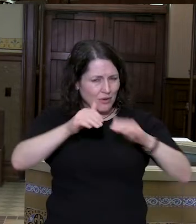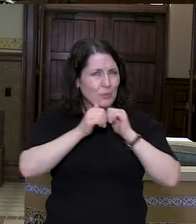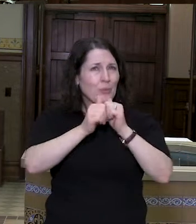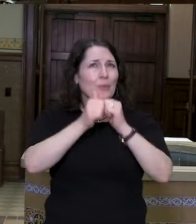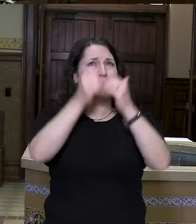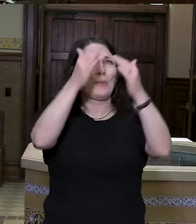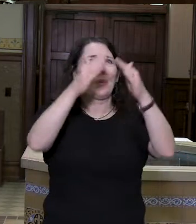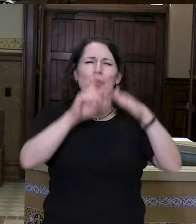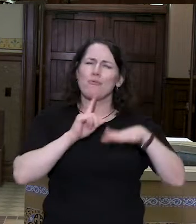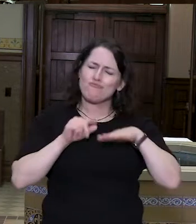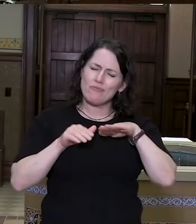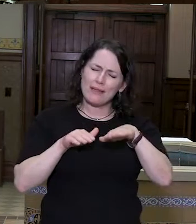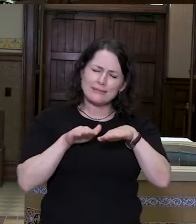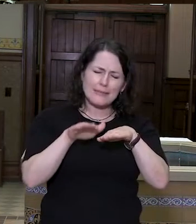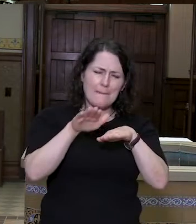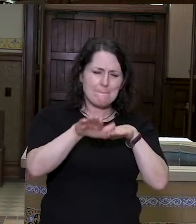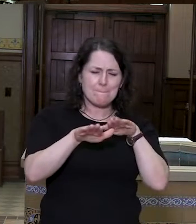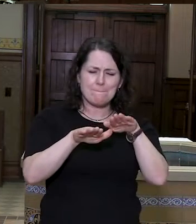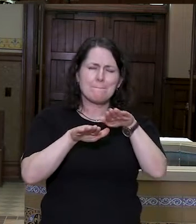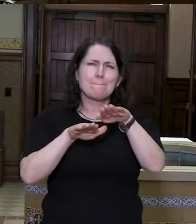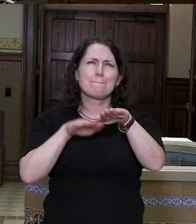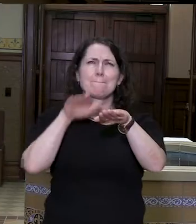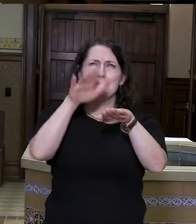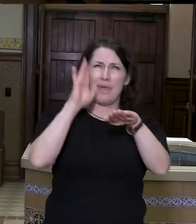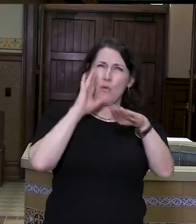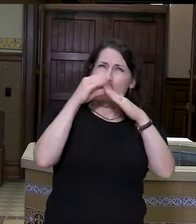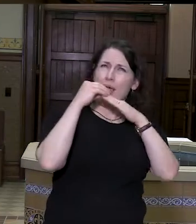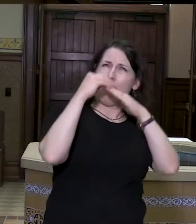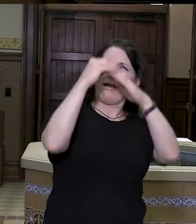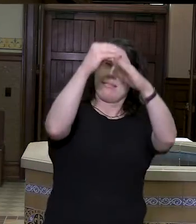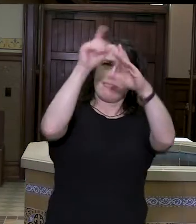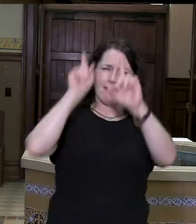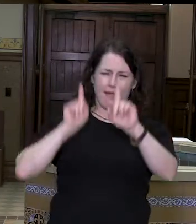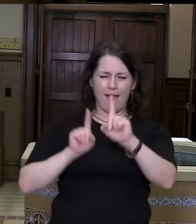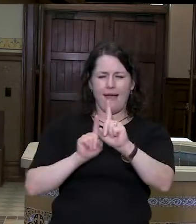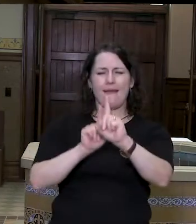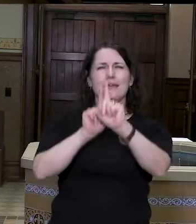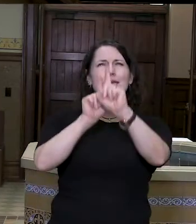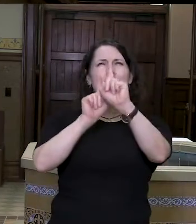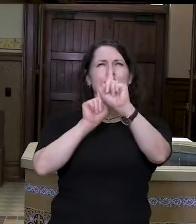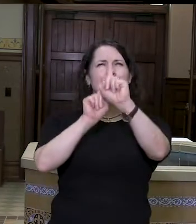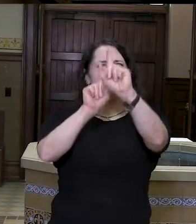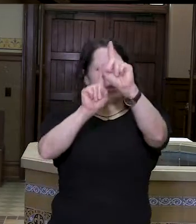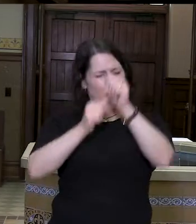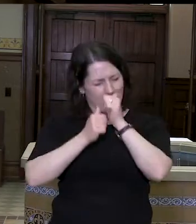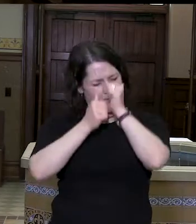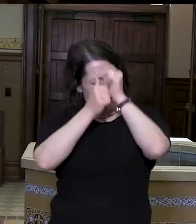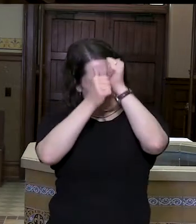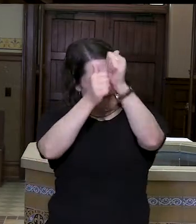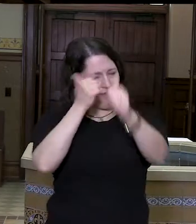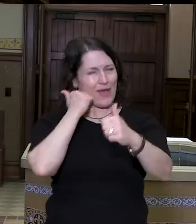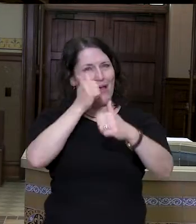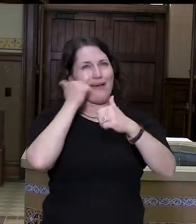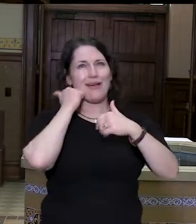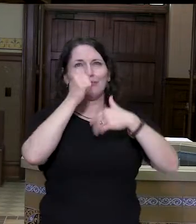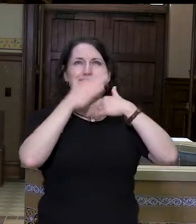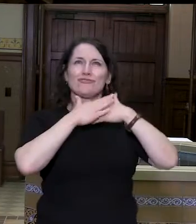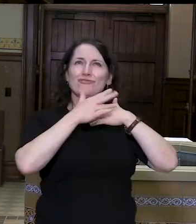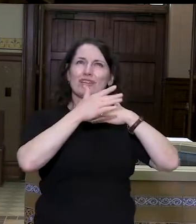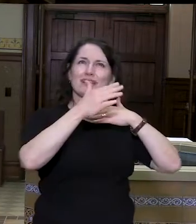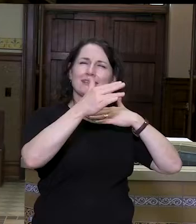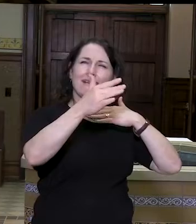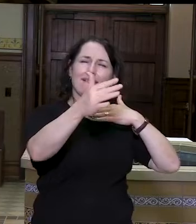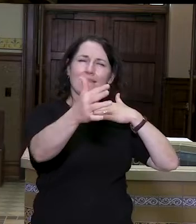step by step, You'll lead me, and I will follow You all of my days.